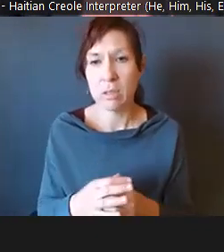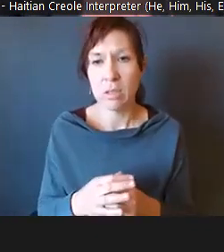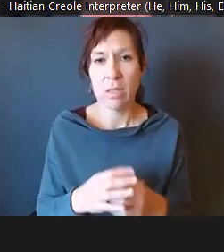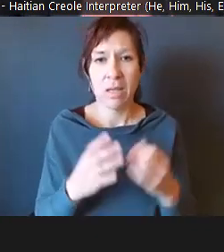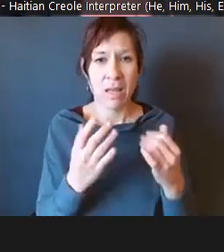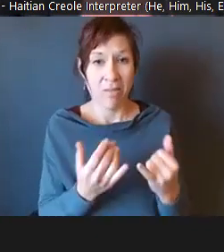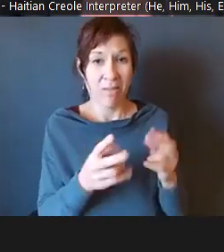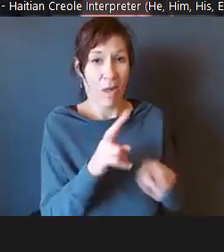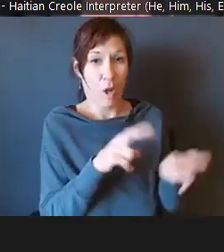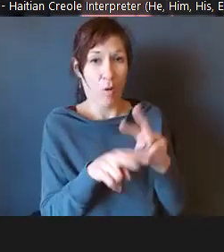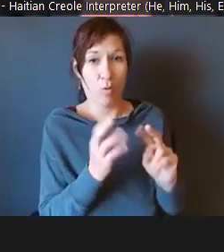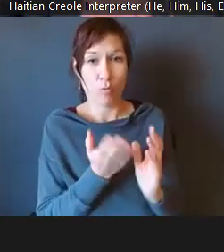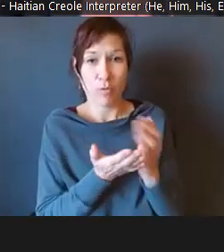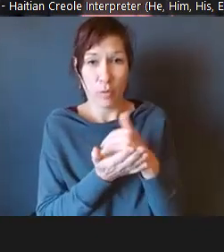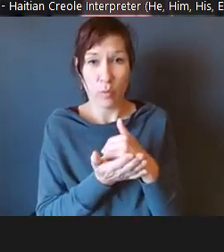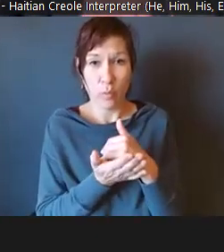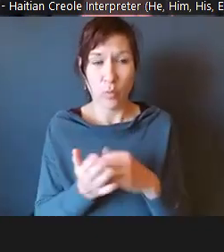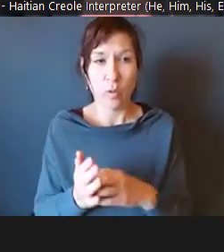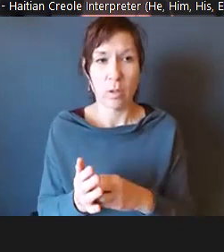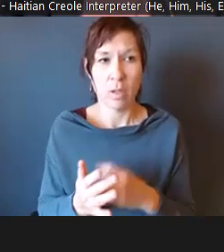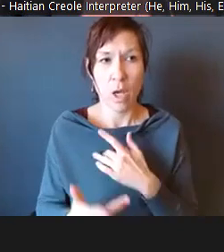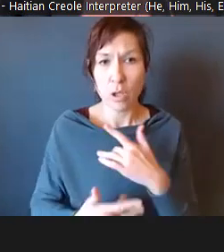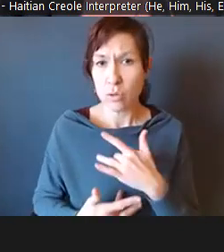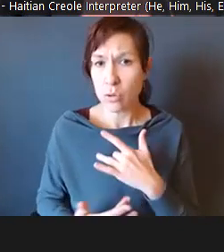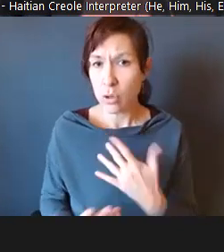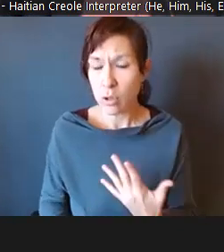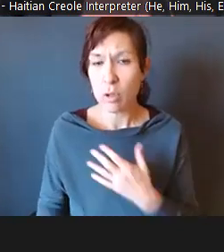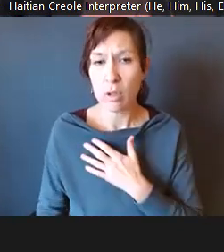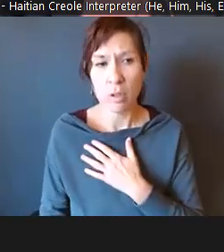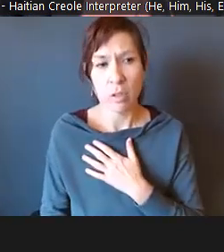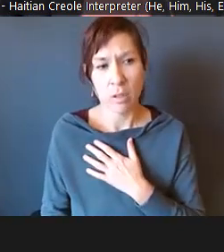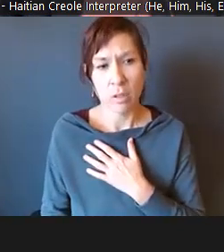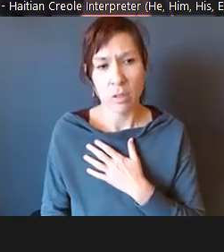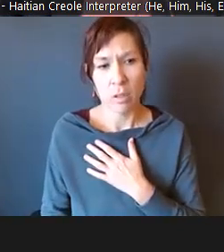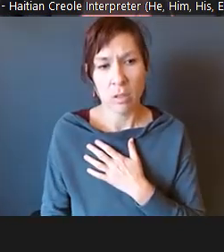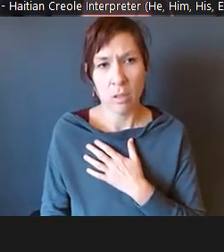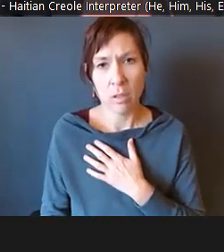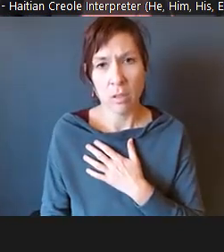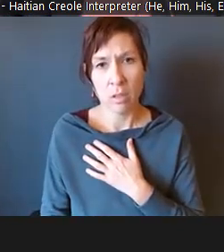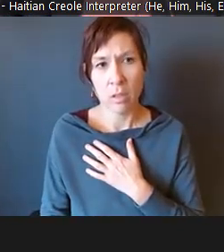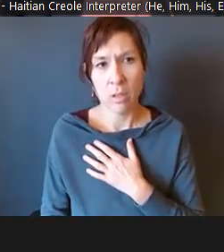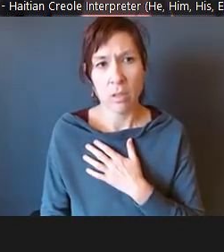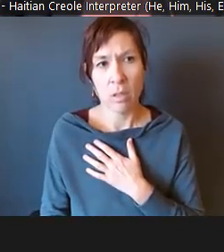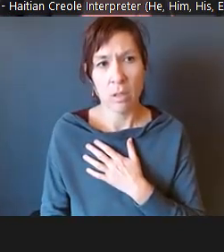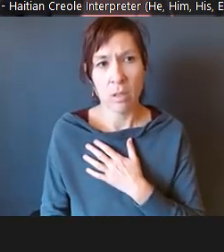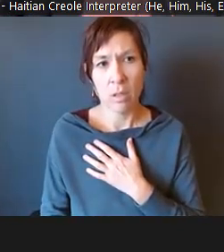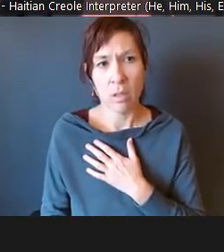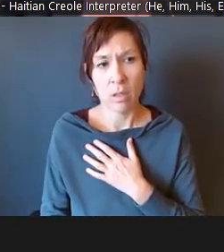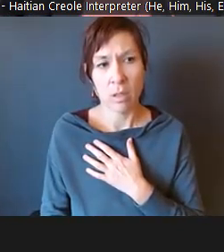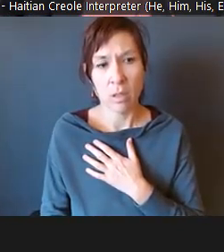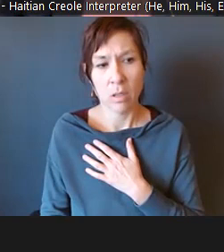now. And I'm concerned because in the waning days of this